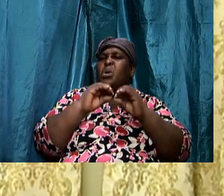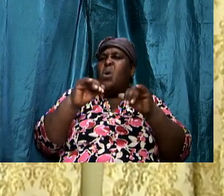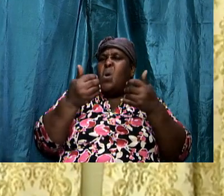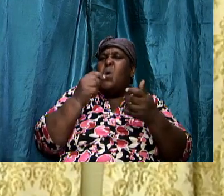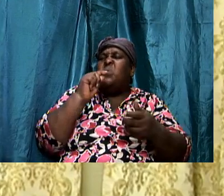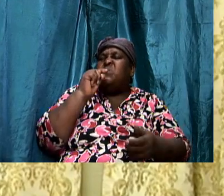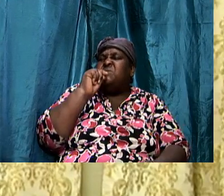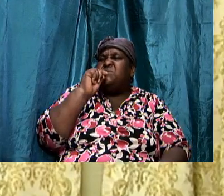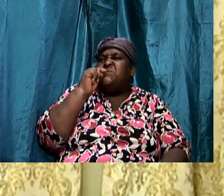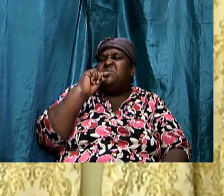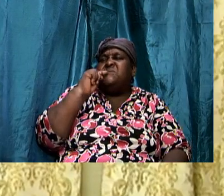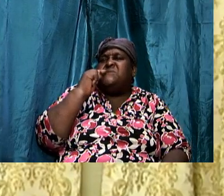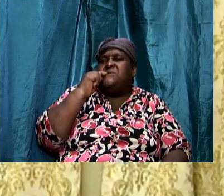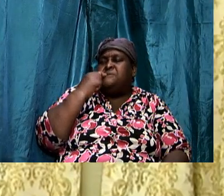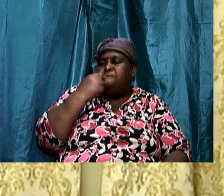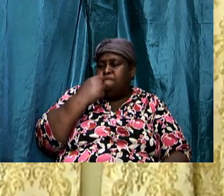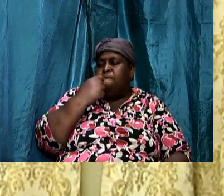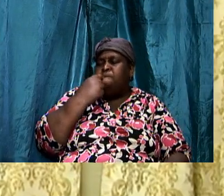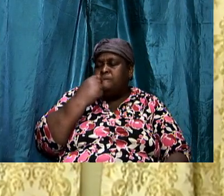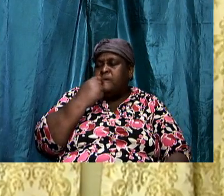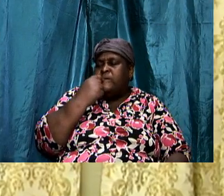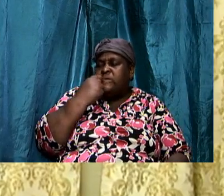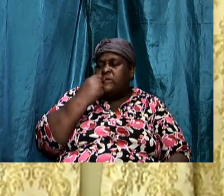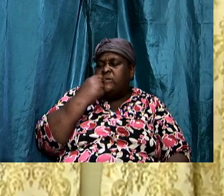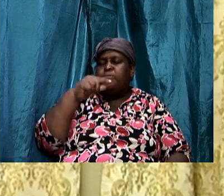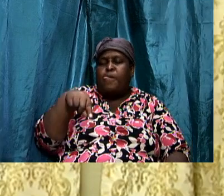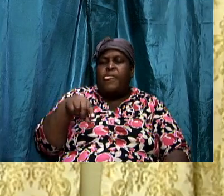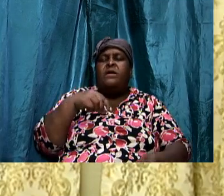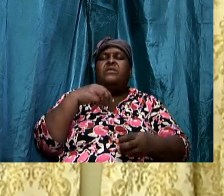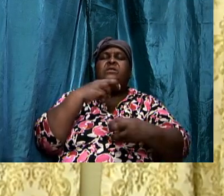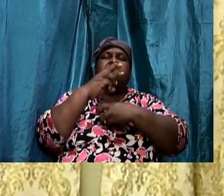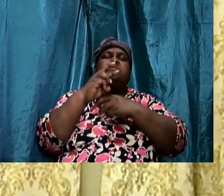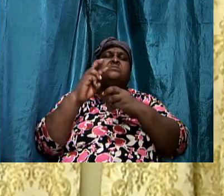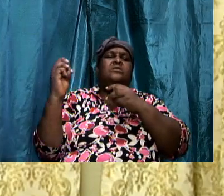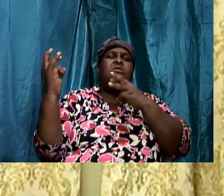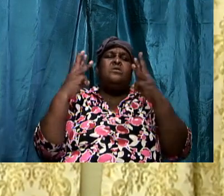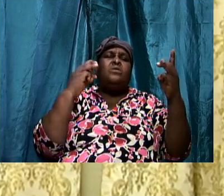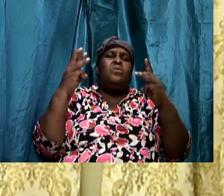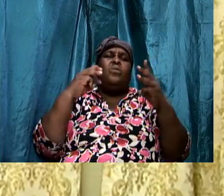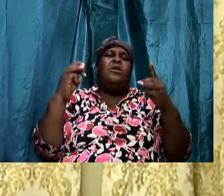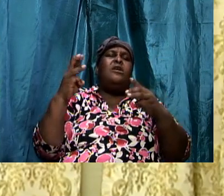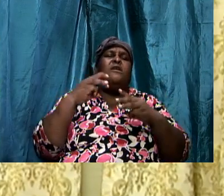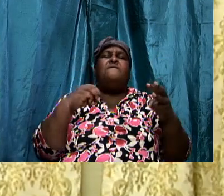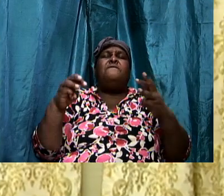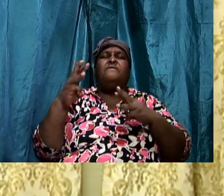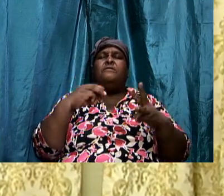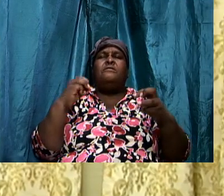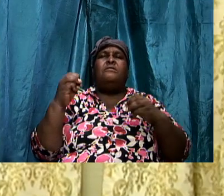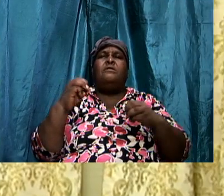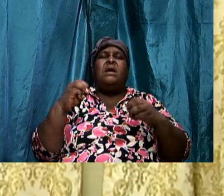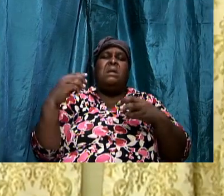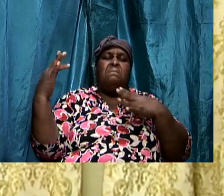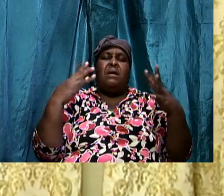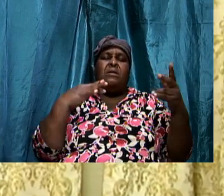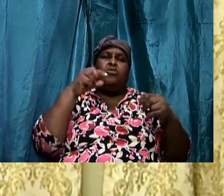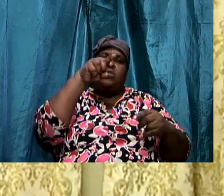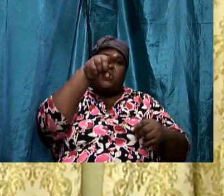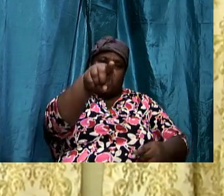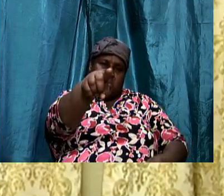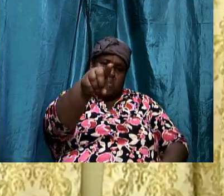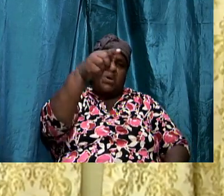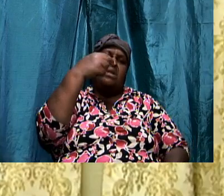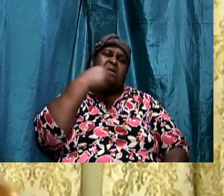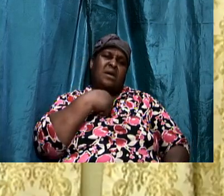How dangerous. This warfare. This battle. That you and I as